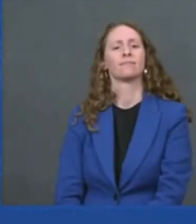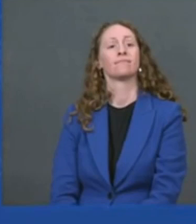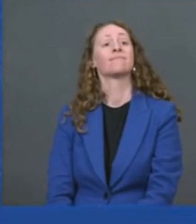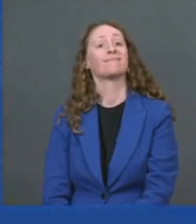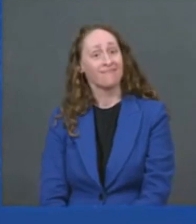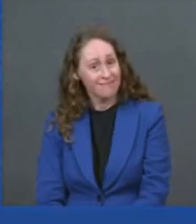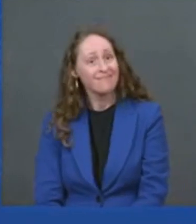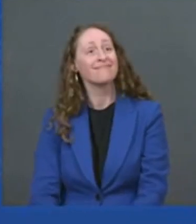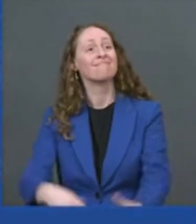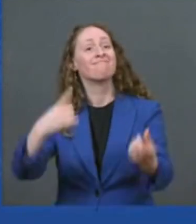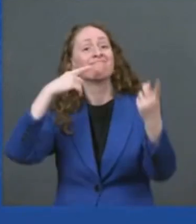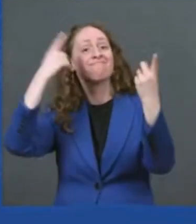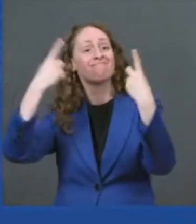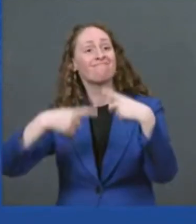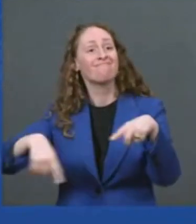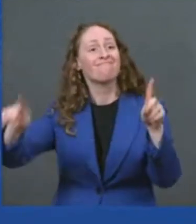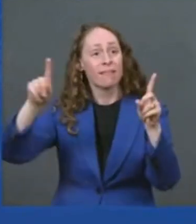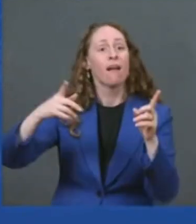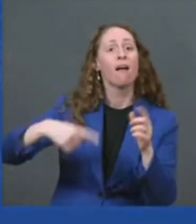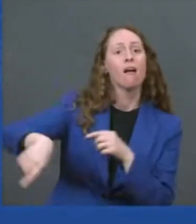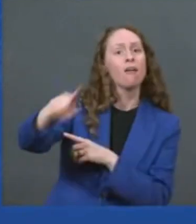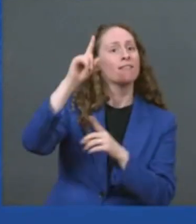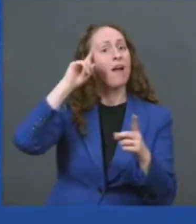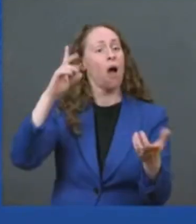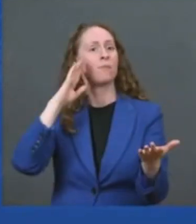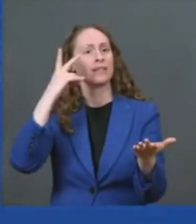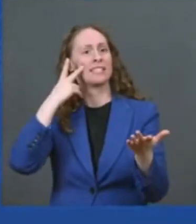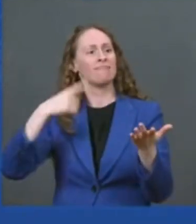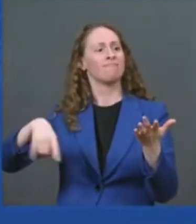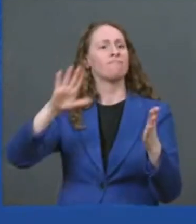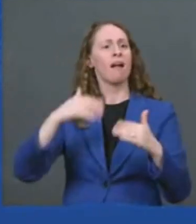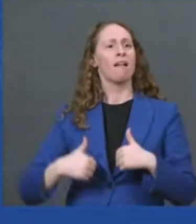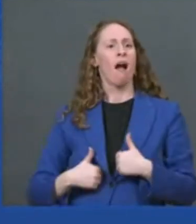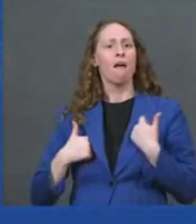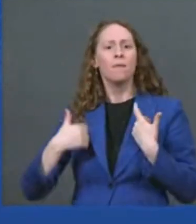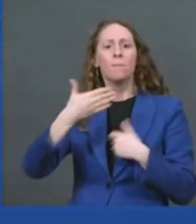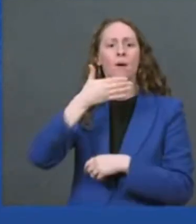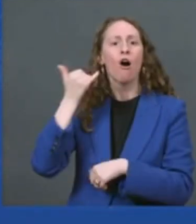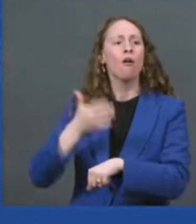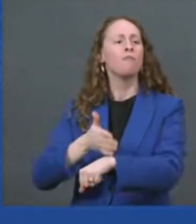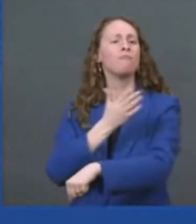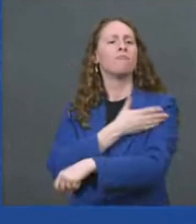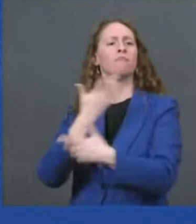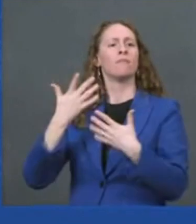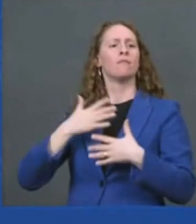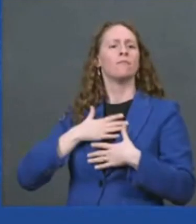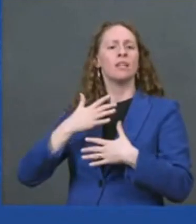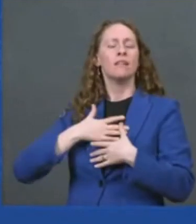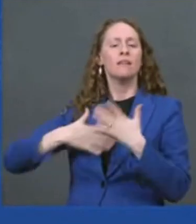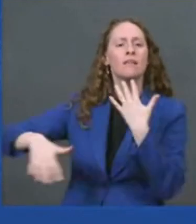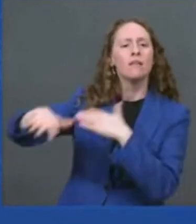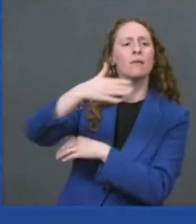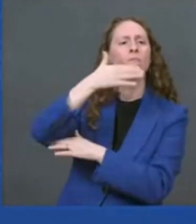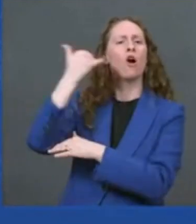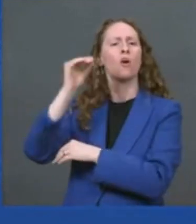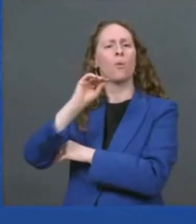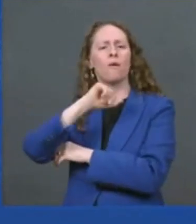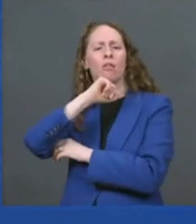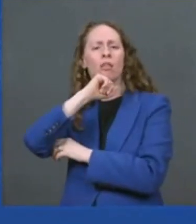and with courage and that's what america will achieve with president biden's bipartisan infrastructure law